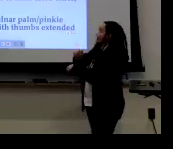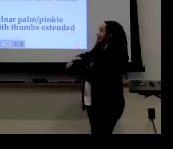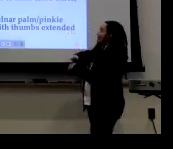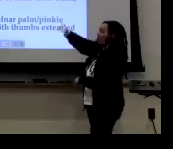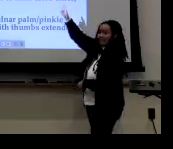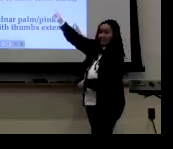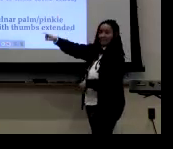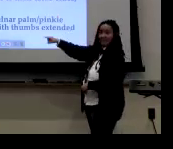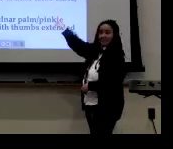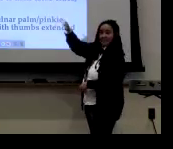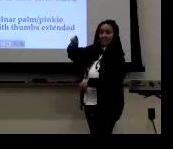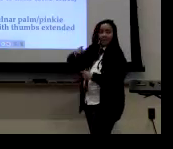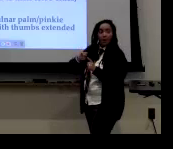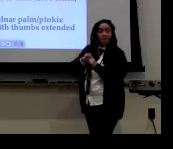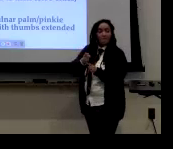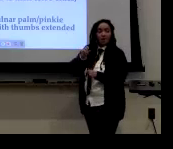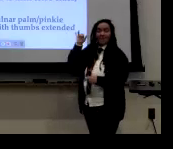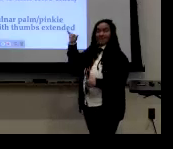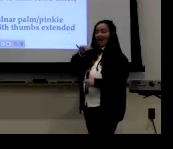focus on sexuality, but also gender.